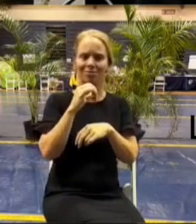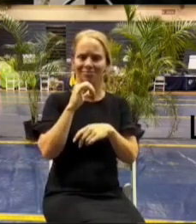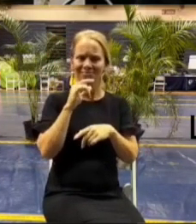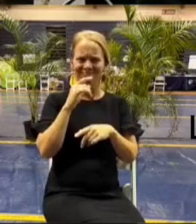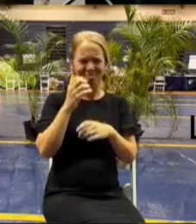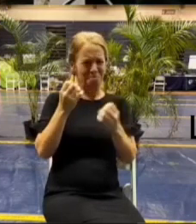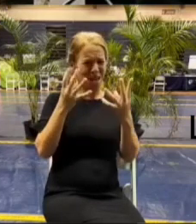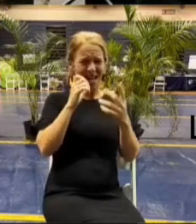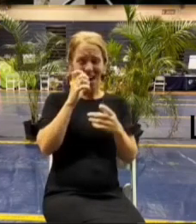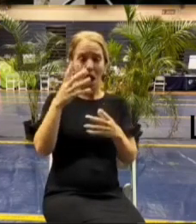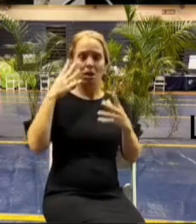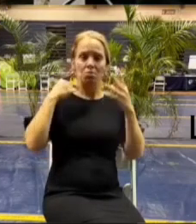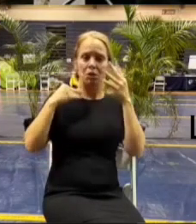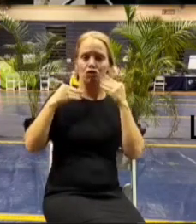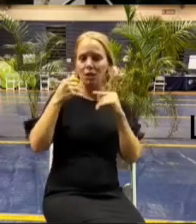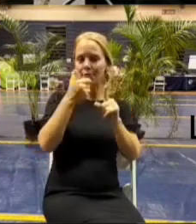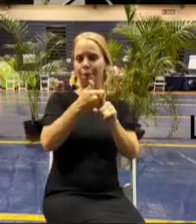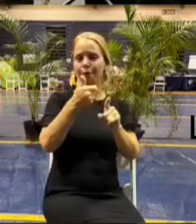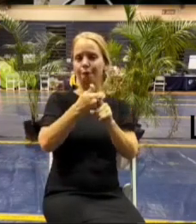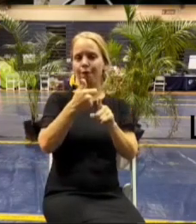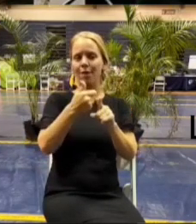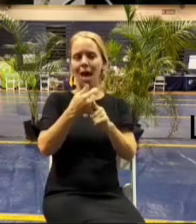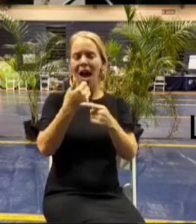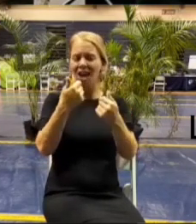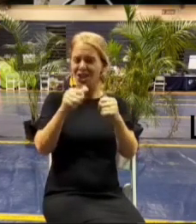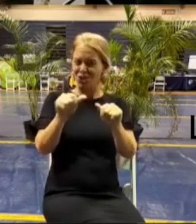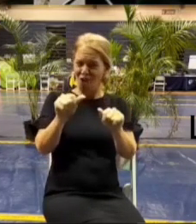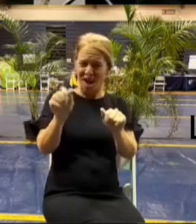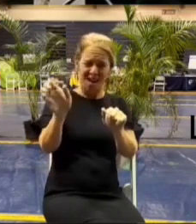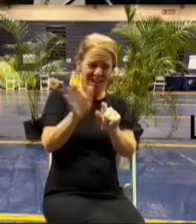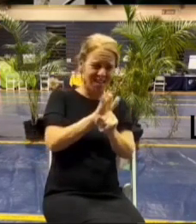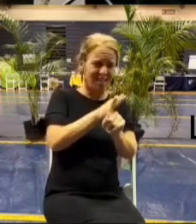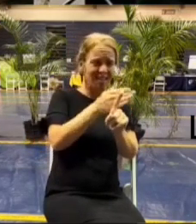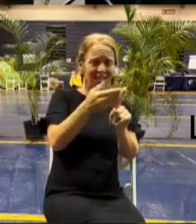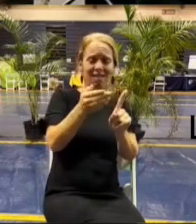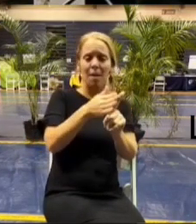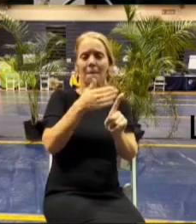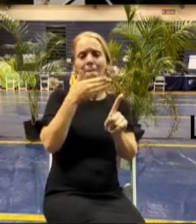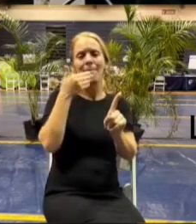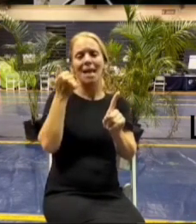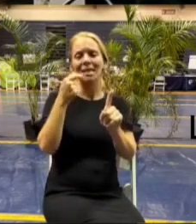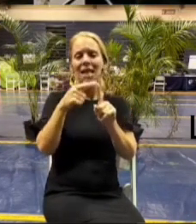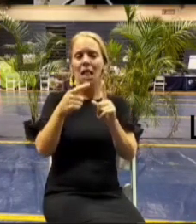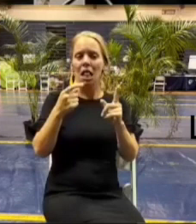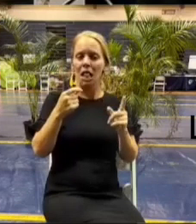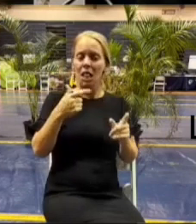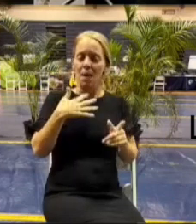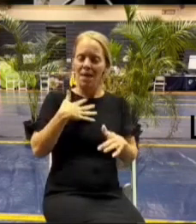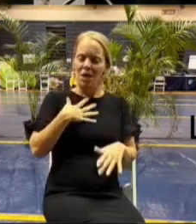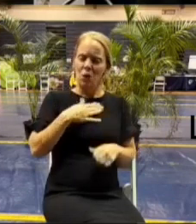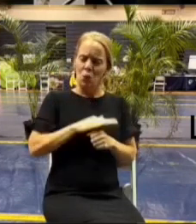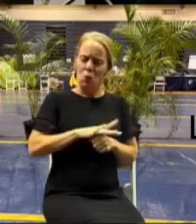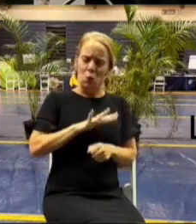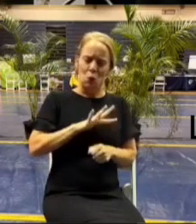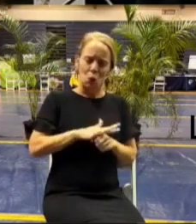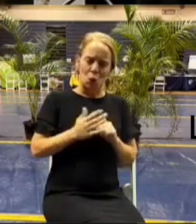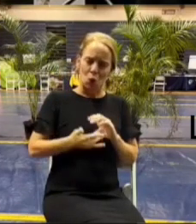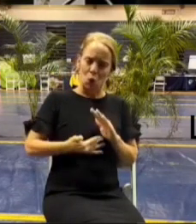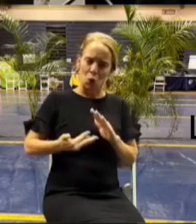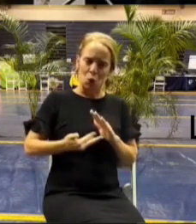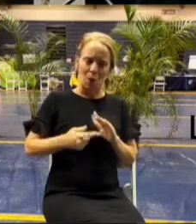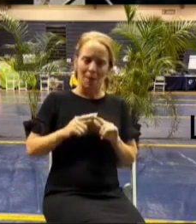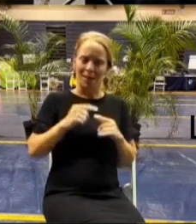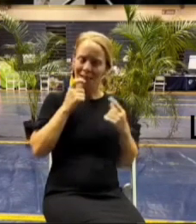that like we are i tried my best to explain it um i got a little testy but it didn't work